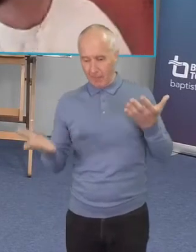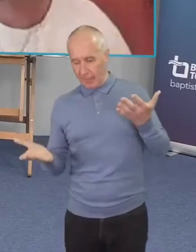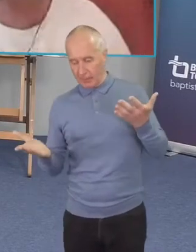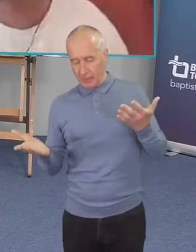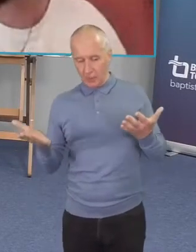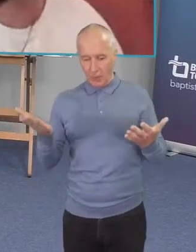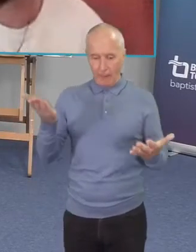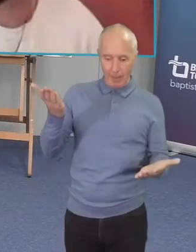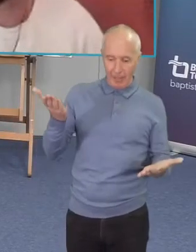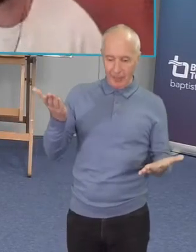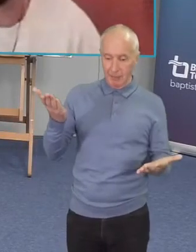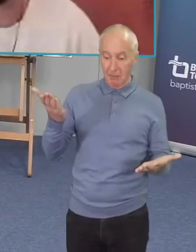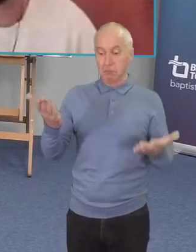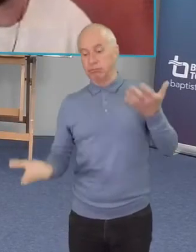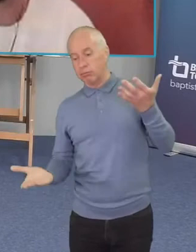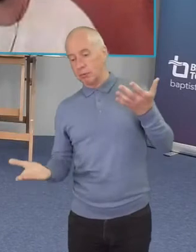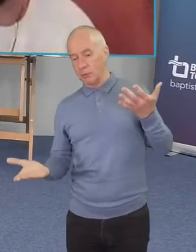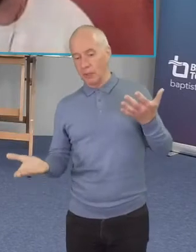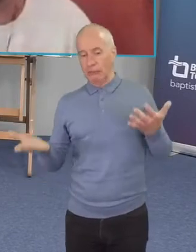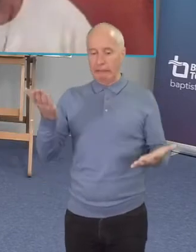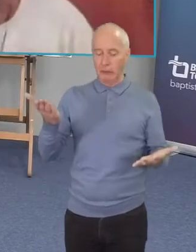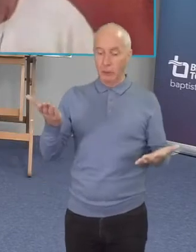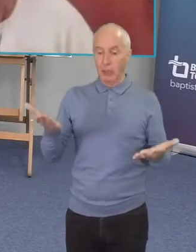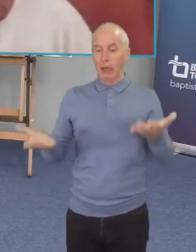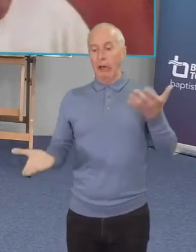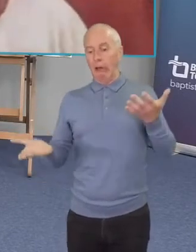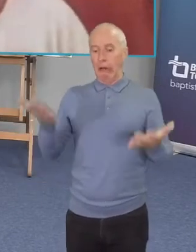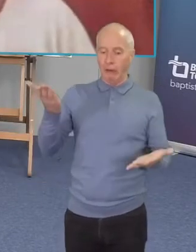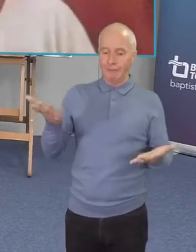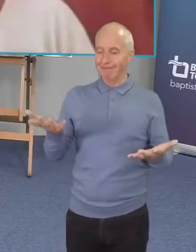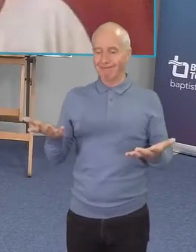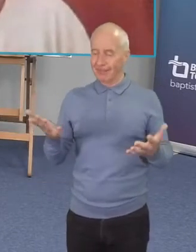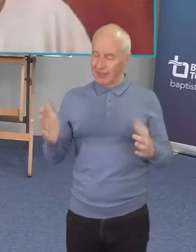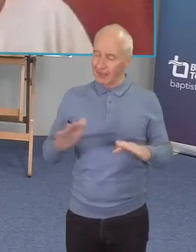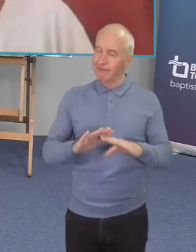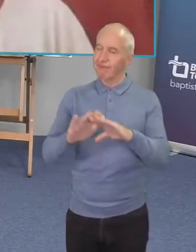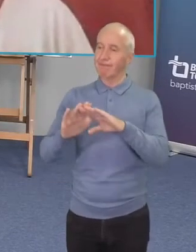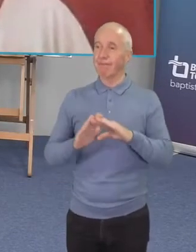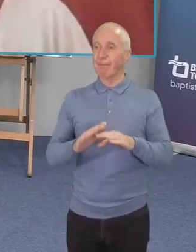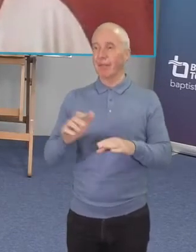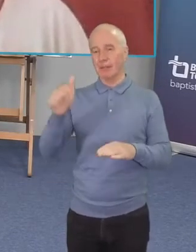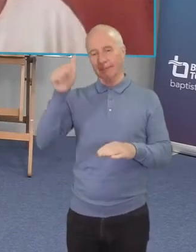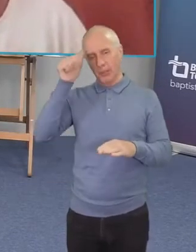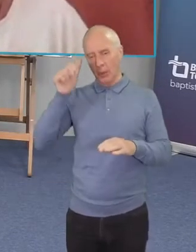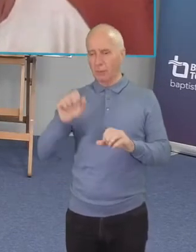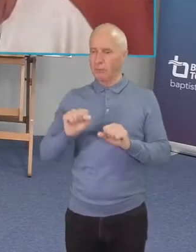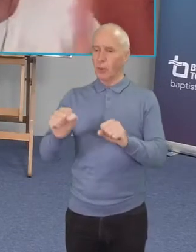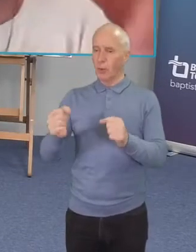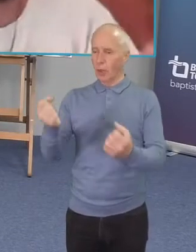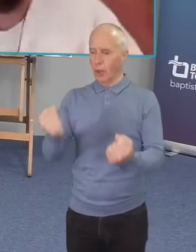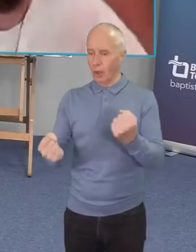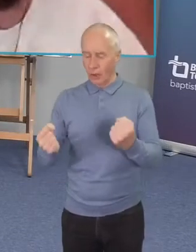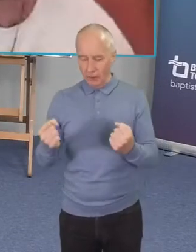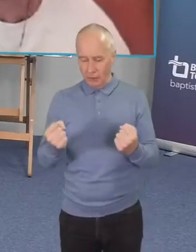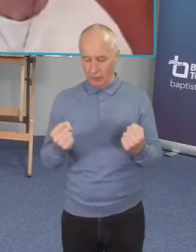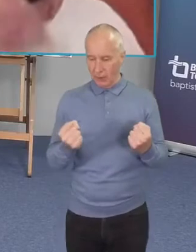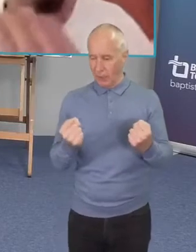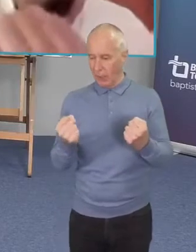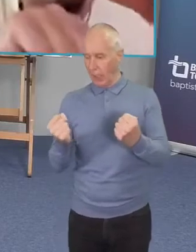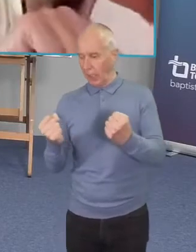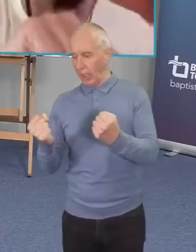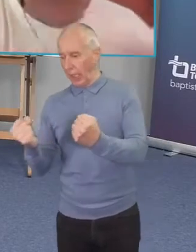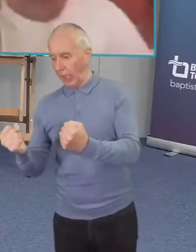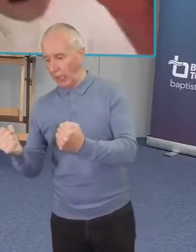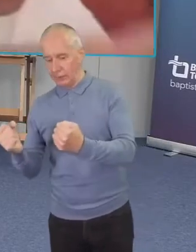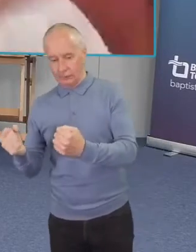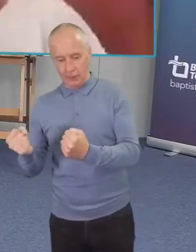the uh illusion of uh or the illustration of you know if you kind of your car runs off the right side of the road or for you all off